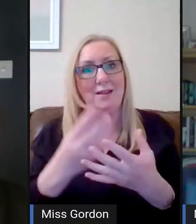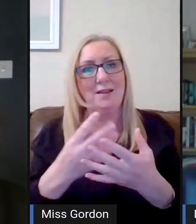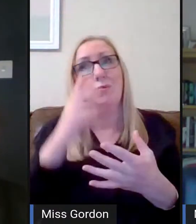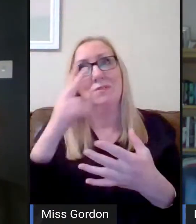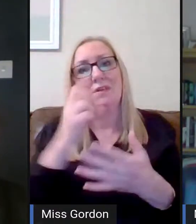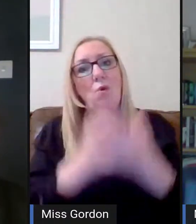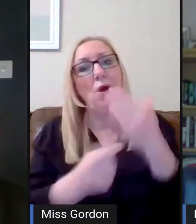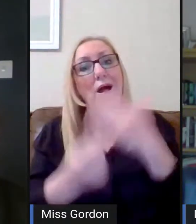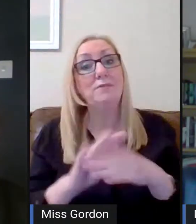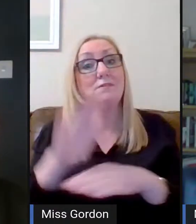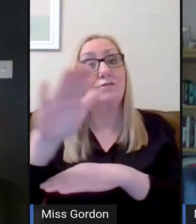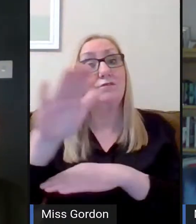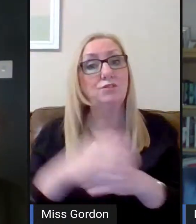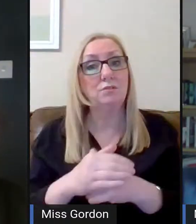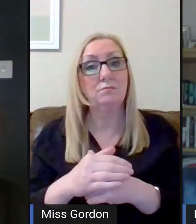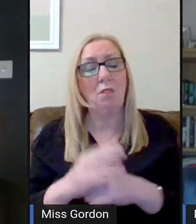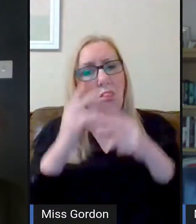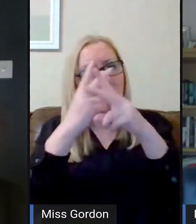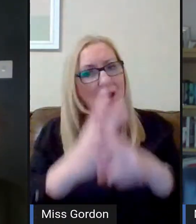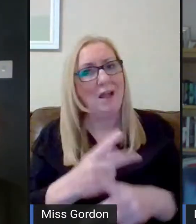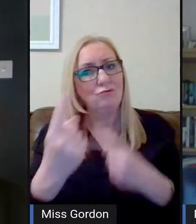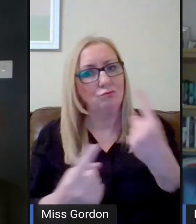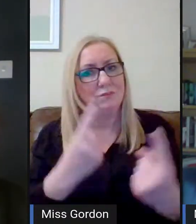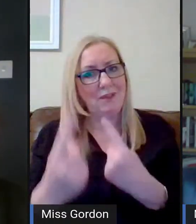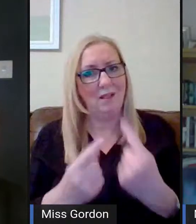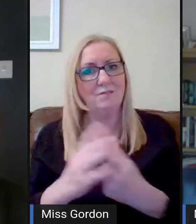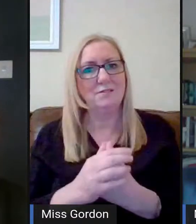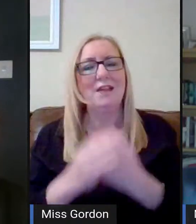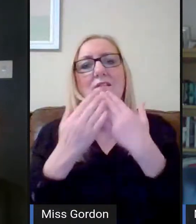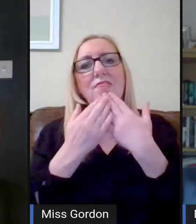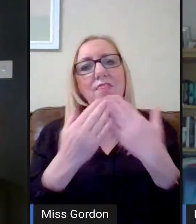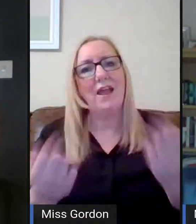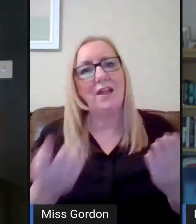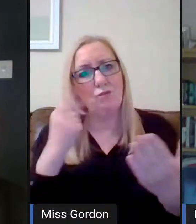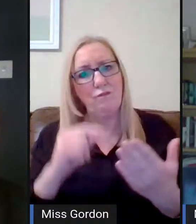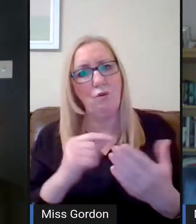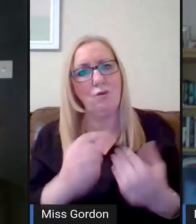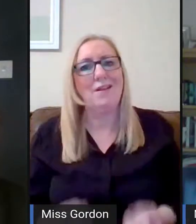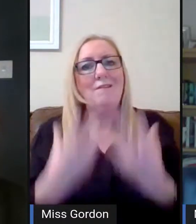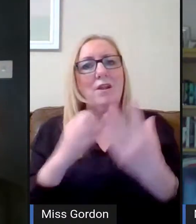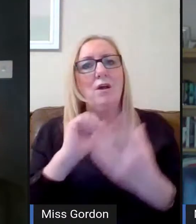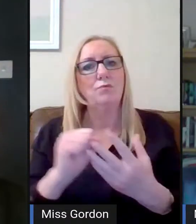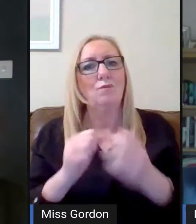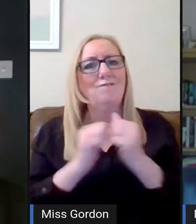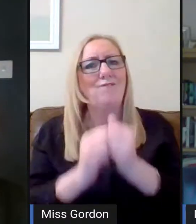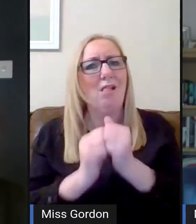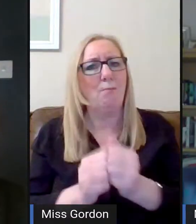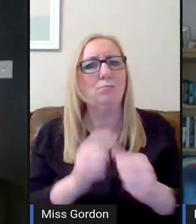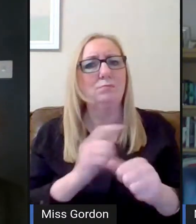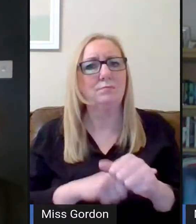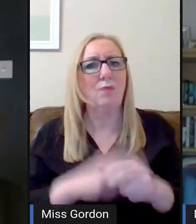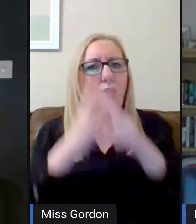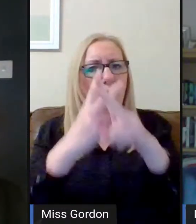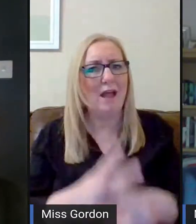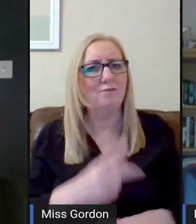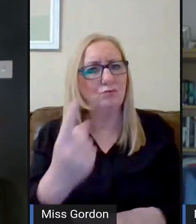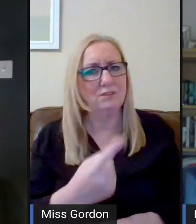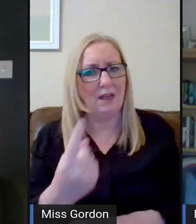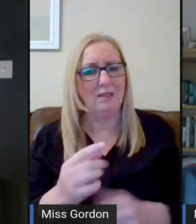us in the future. Take care, everyone. And thank you for giving up your very valuable time. Look after yourselves.